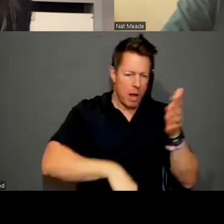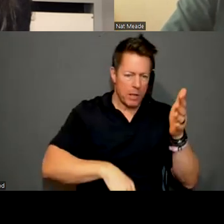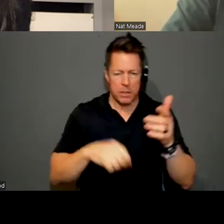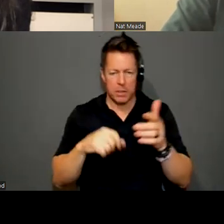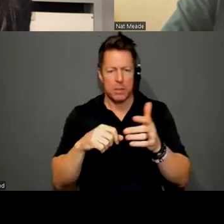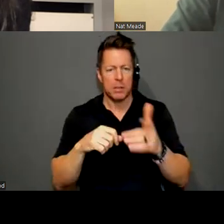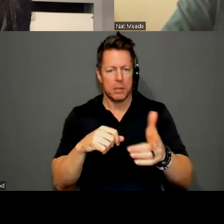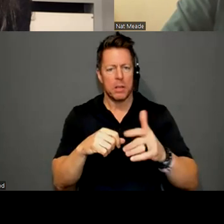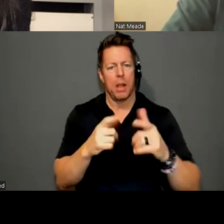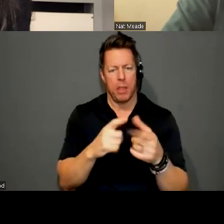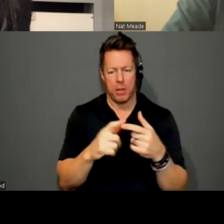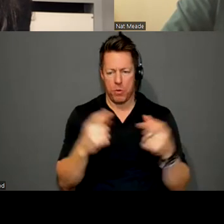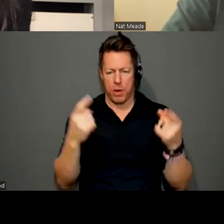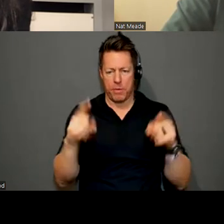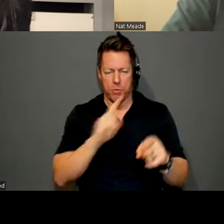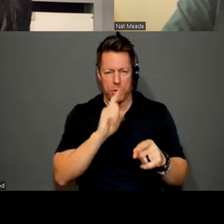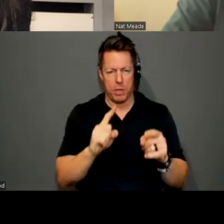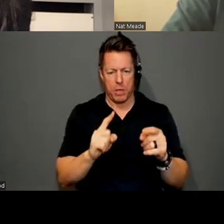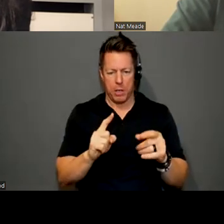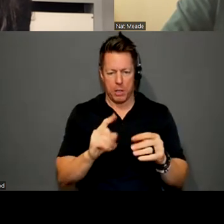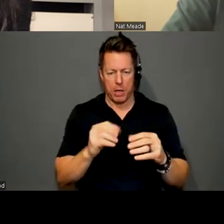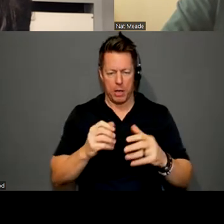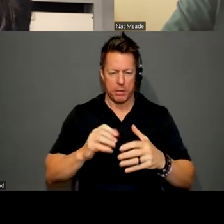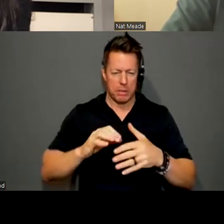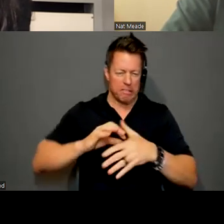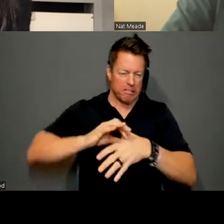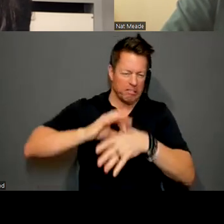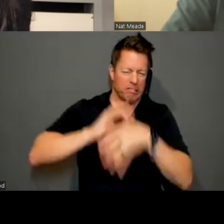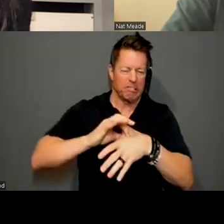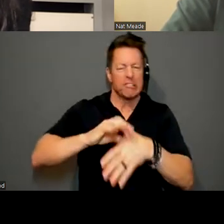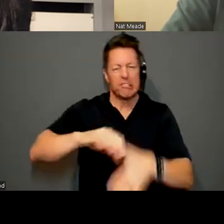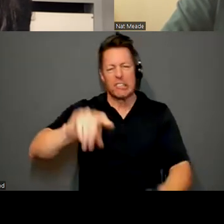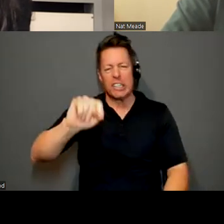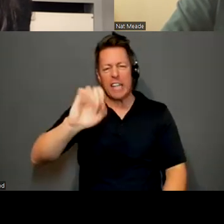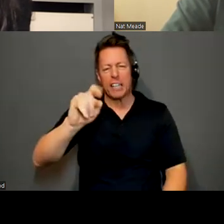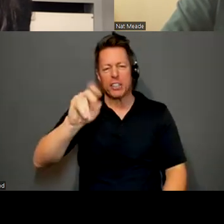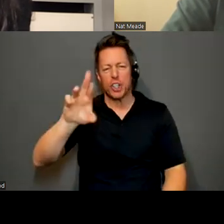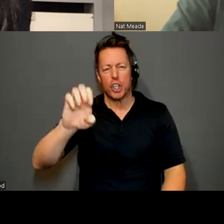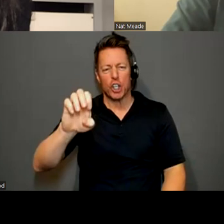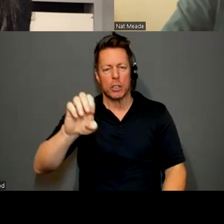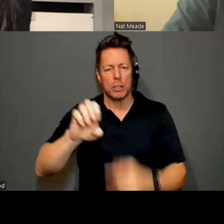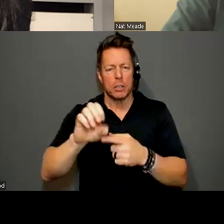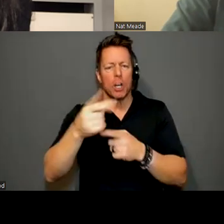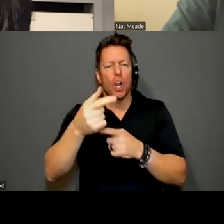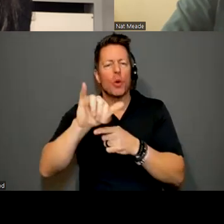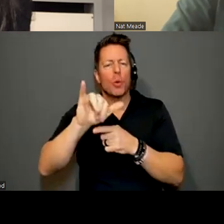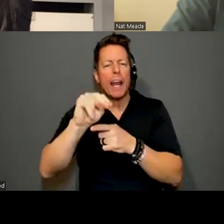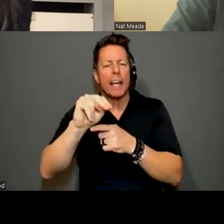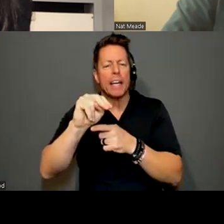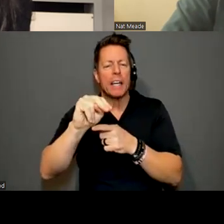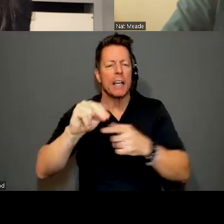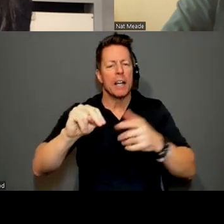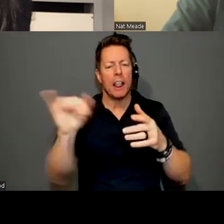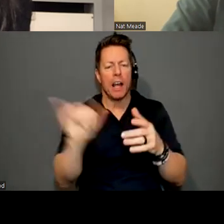also you, you end up with this really rich textural, like grainy, but not in a way that it is.